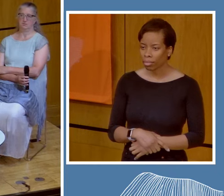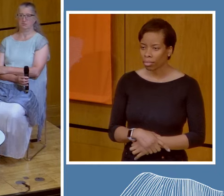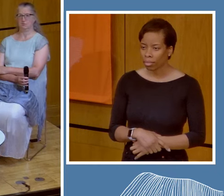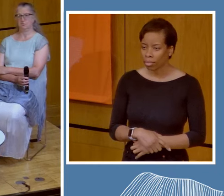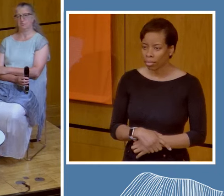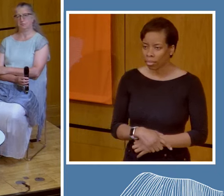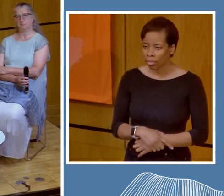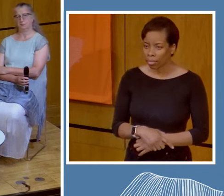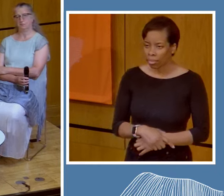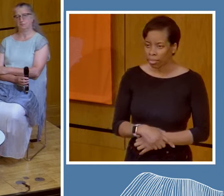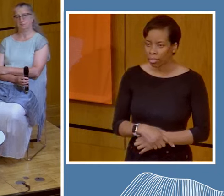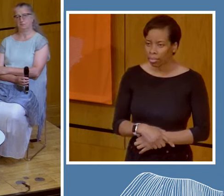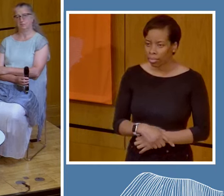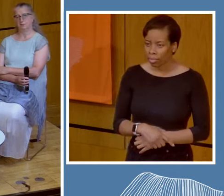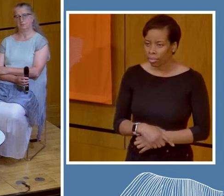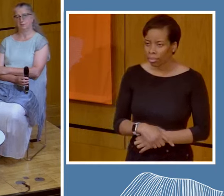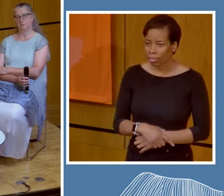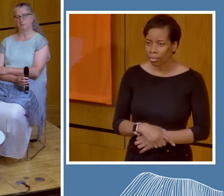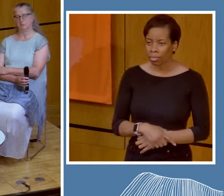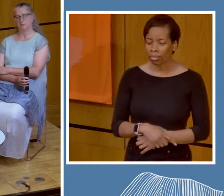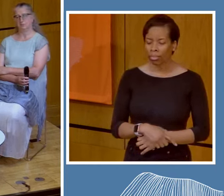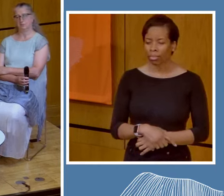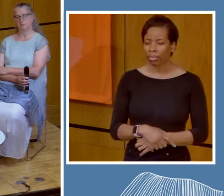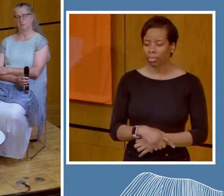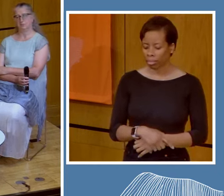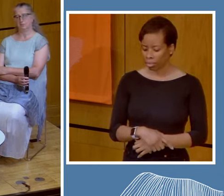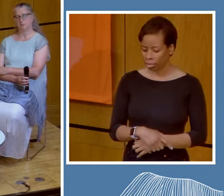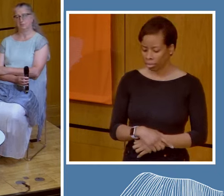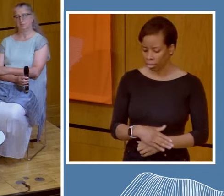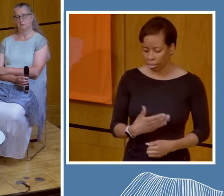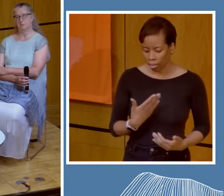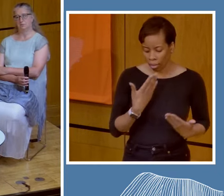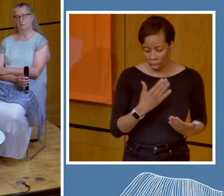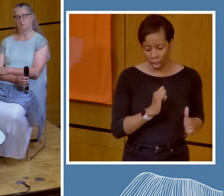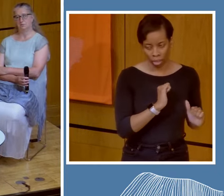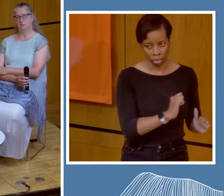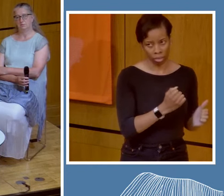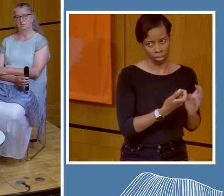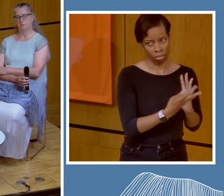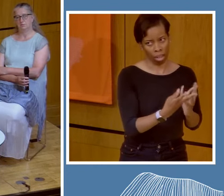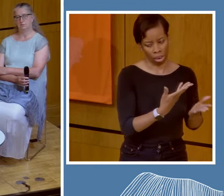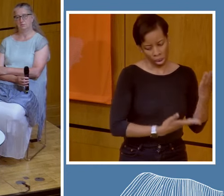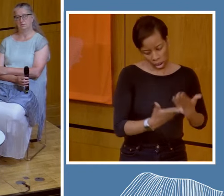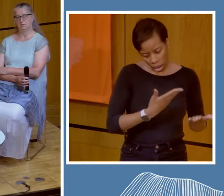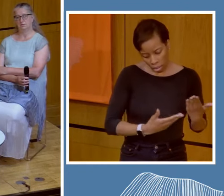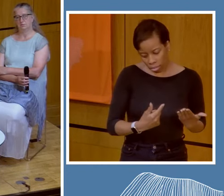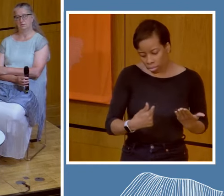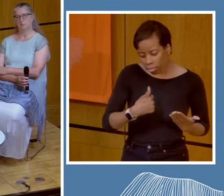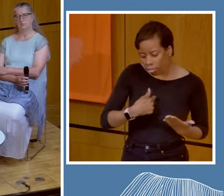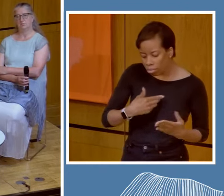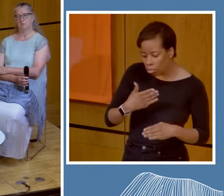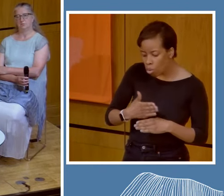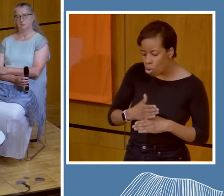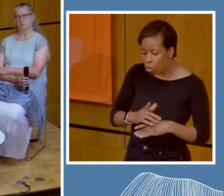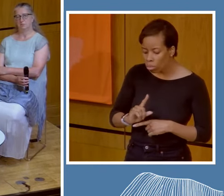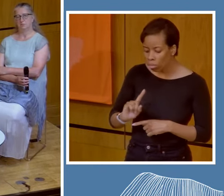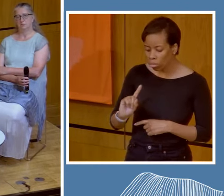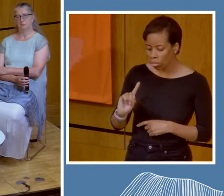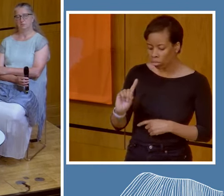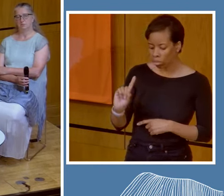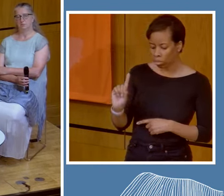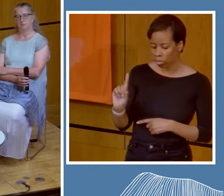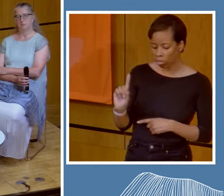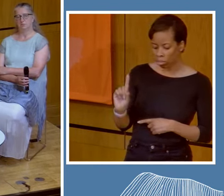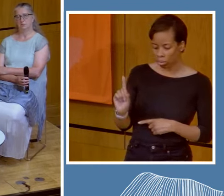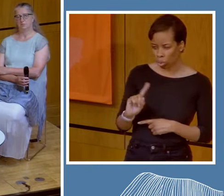I work at a UN agency for food security as an environment, climate and gender division. And I was,